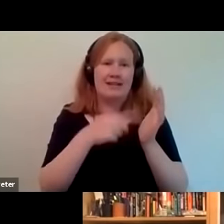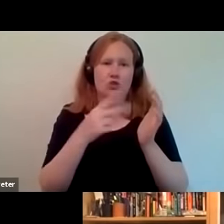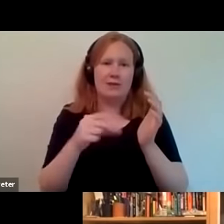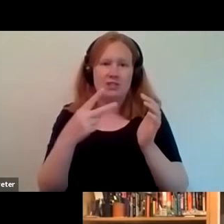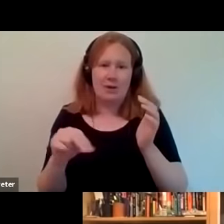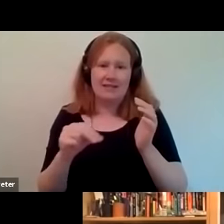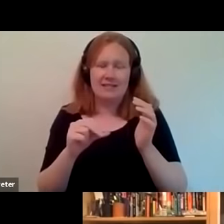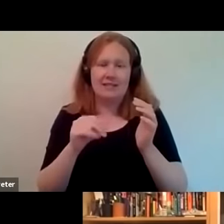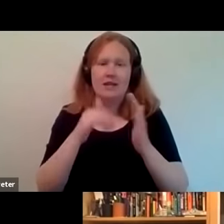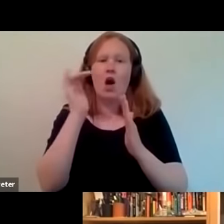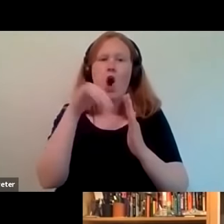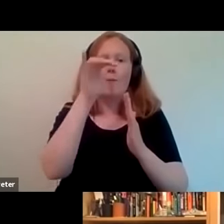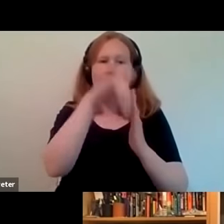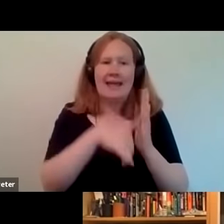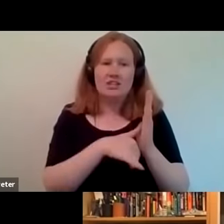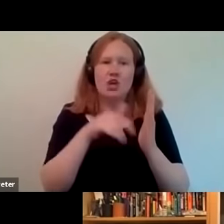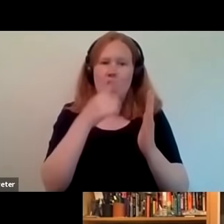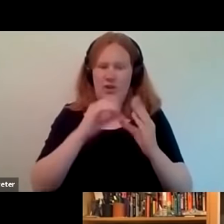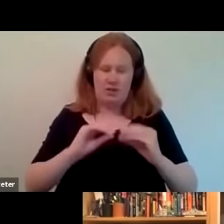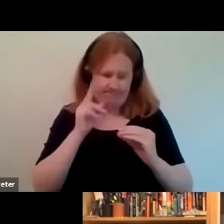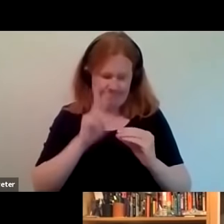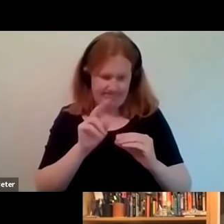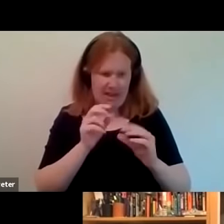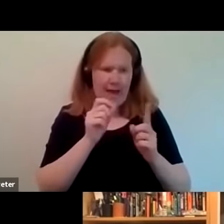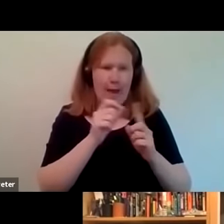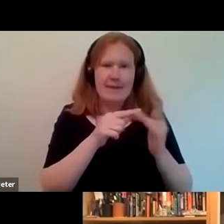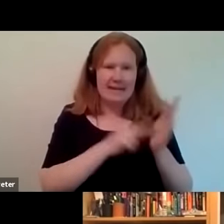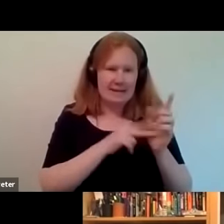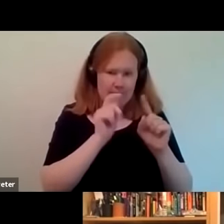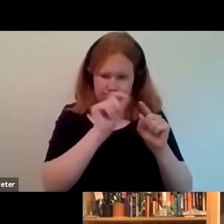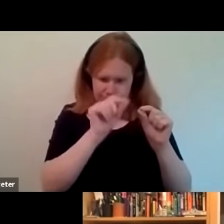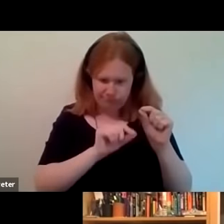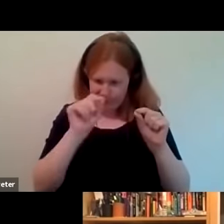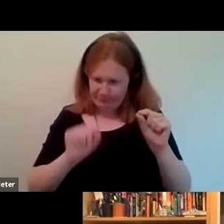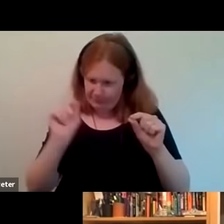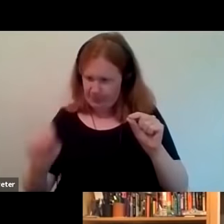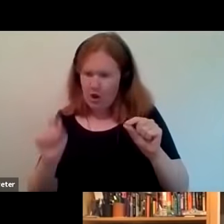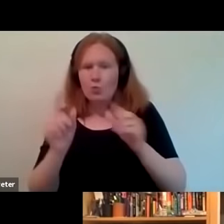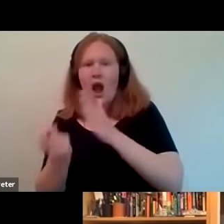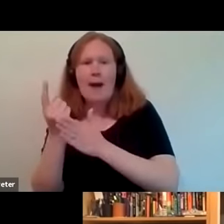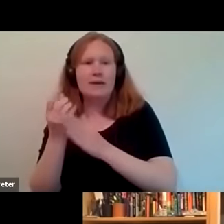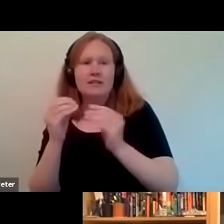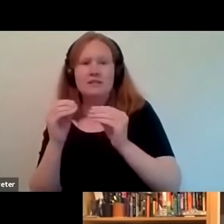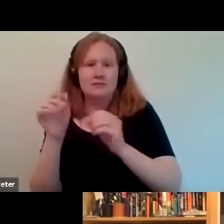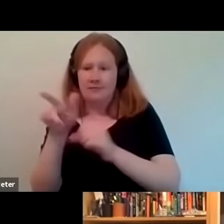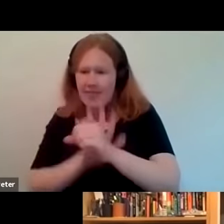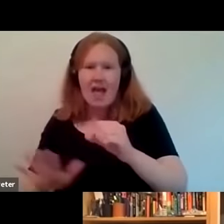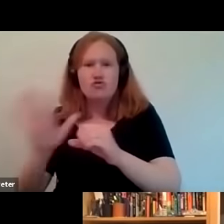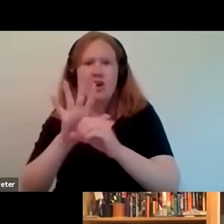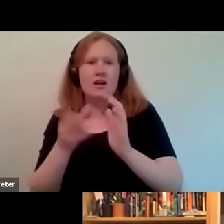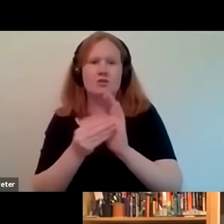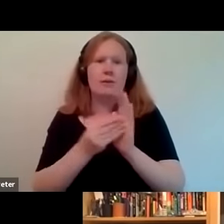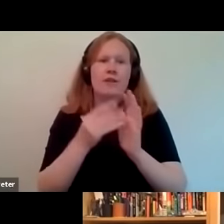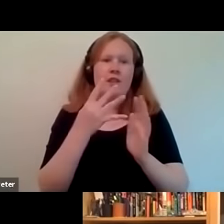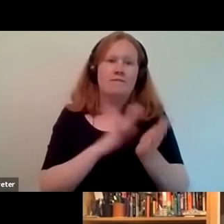that we've started to create a reggae map with different pins which showed different iconic things that happened across the borough so things like the